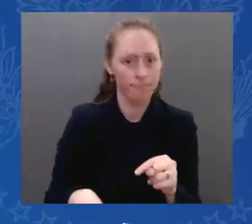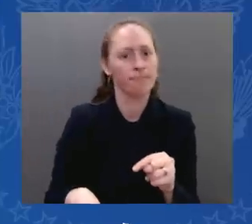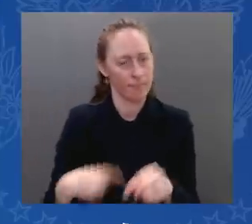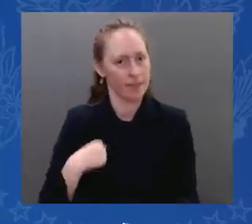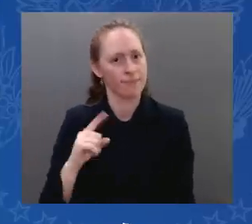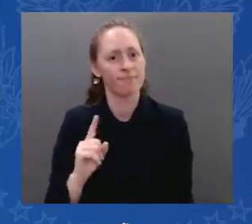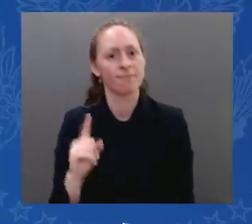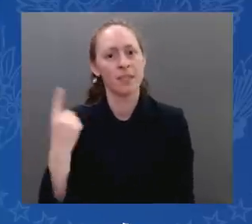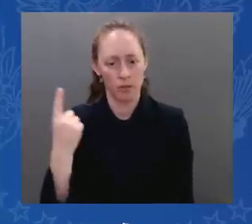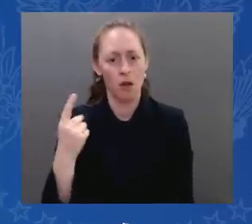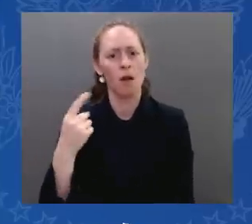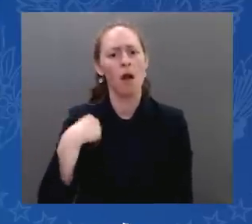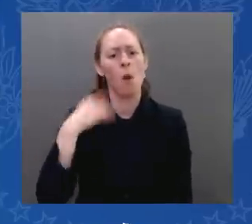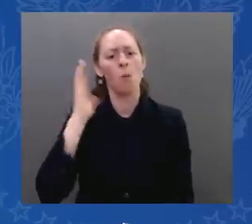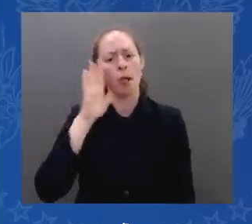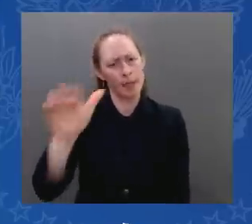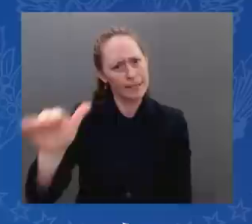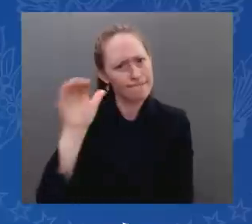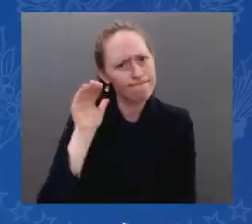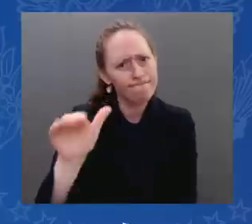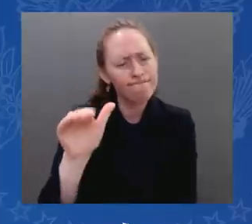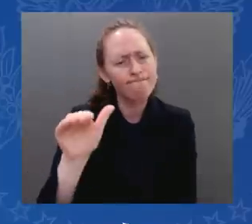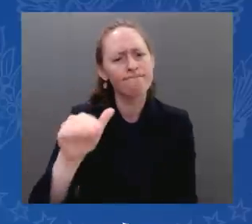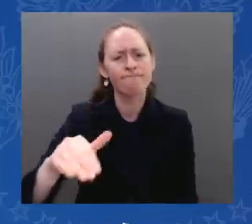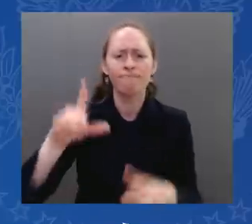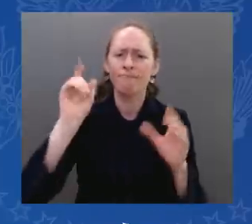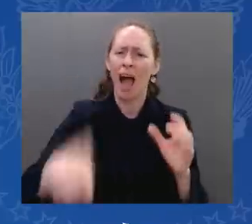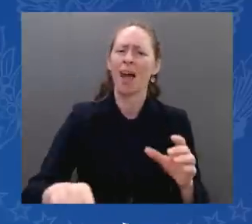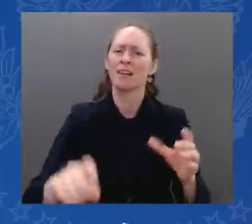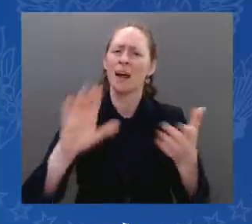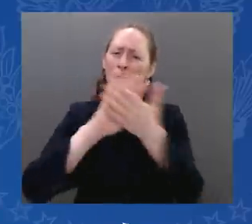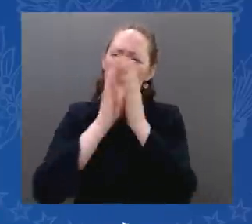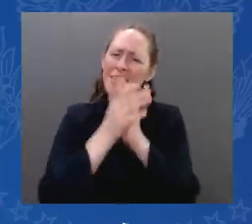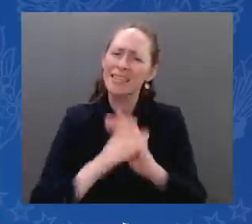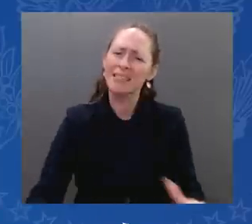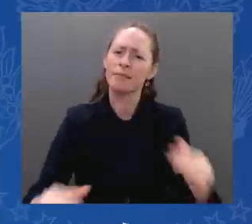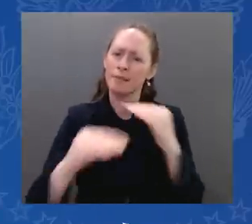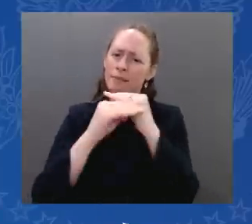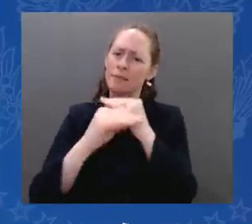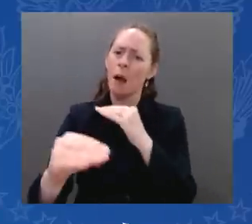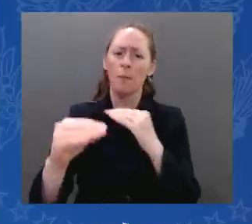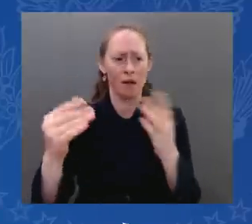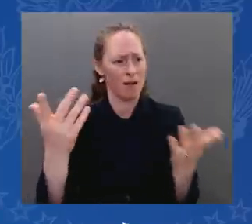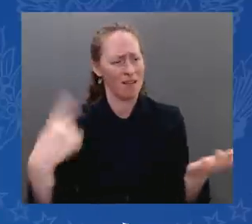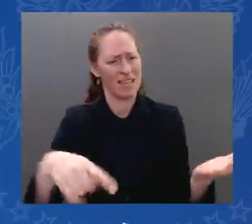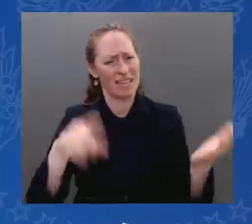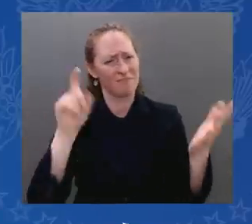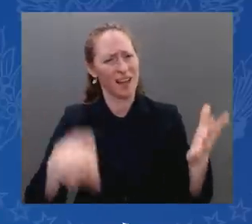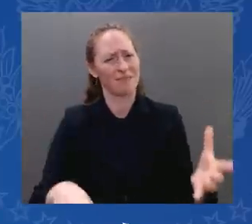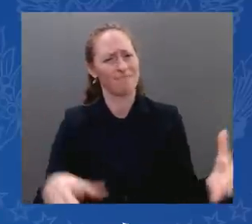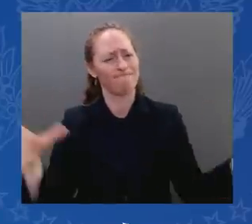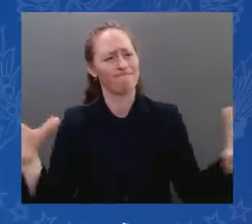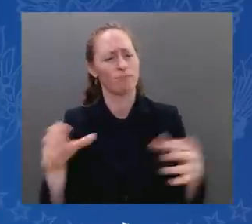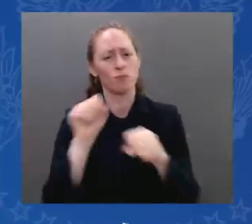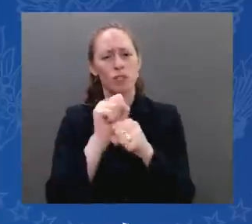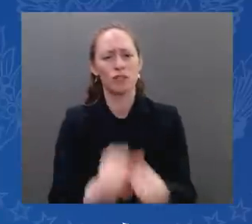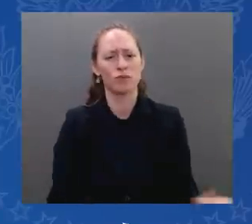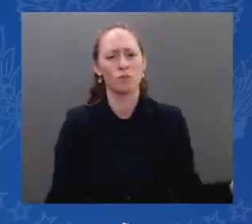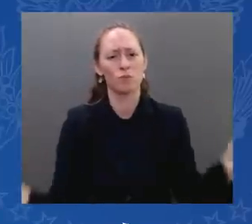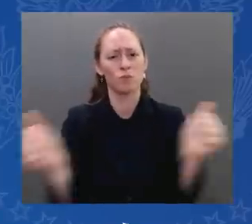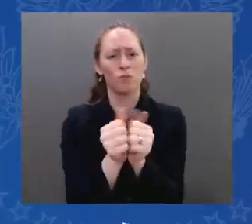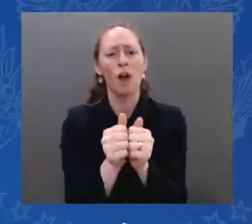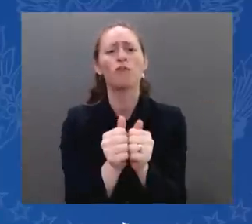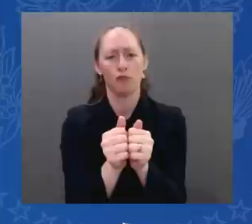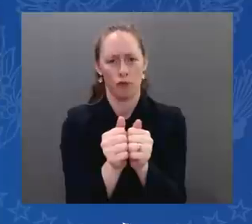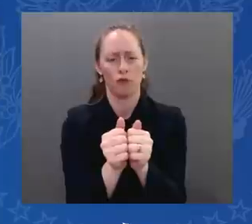region and, quite frankly, the whole world. As we work together toward greater integration, greater integration, we'll also